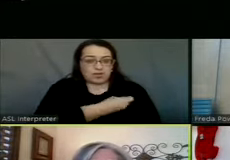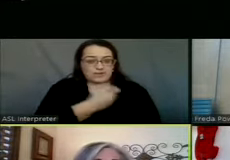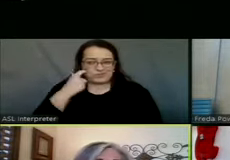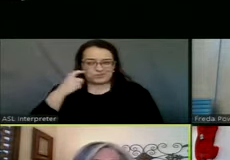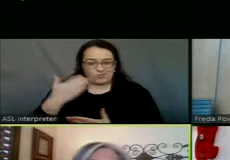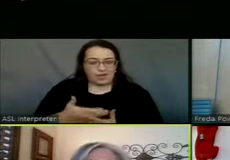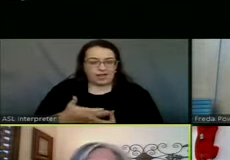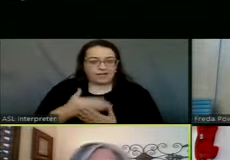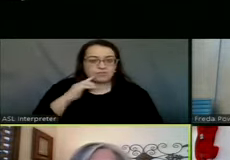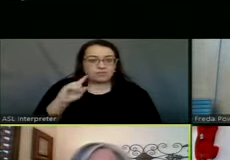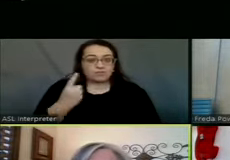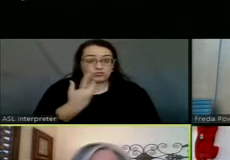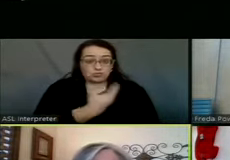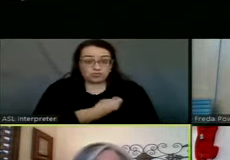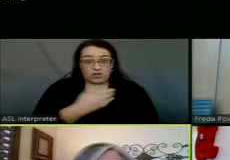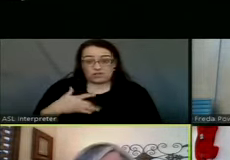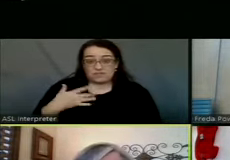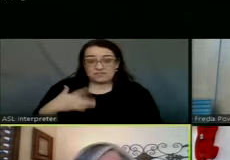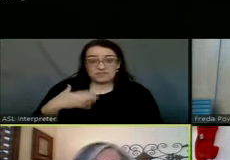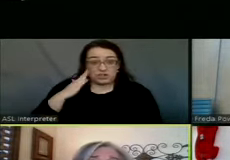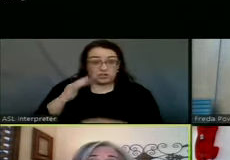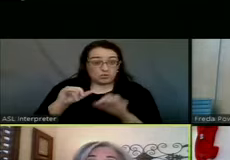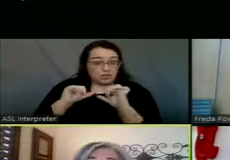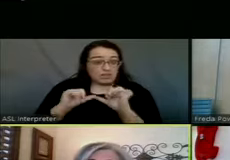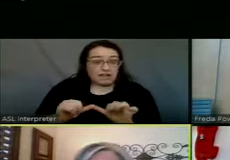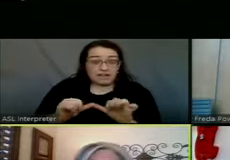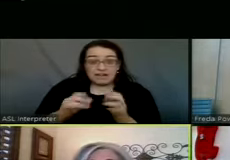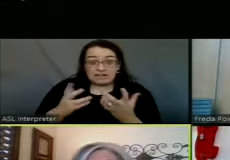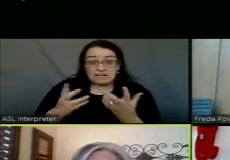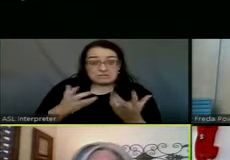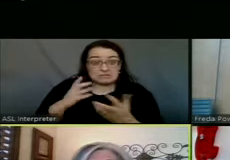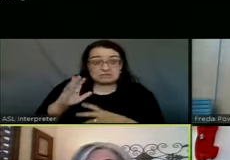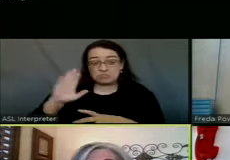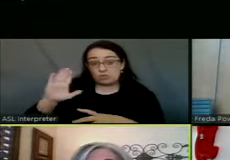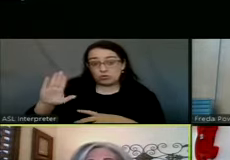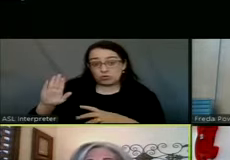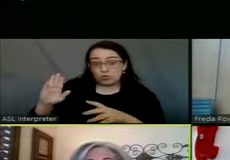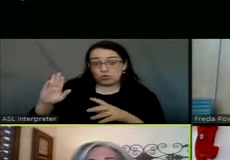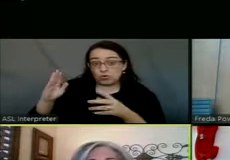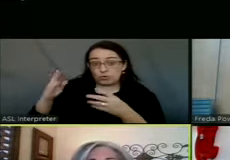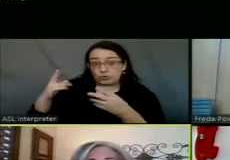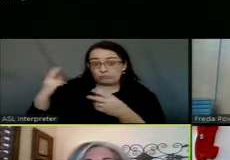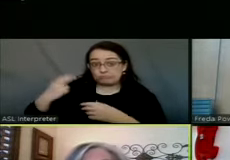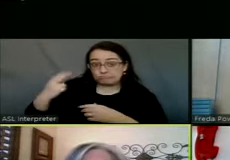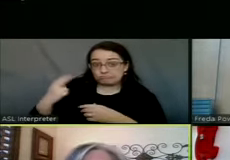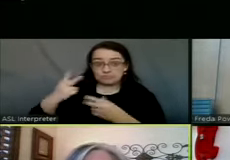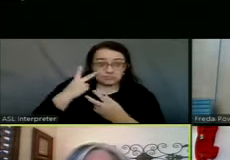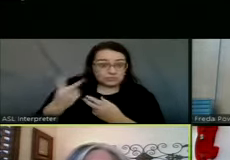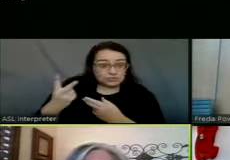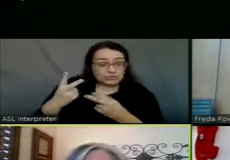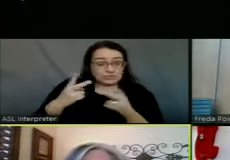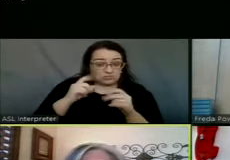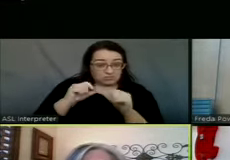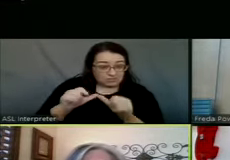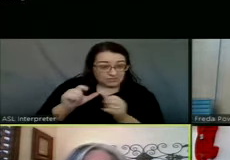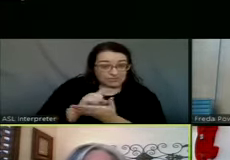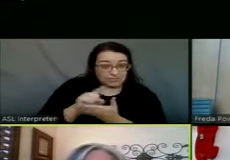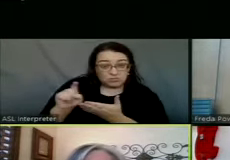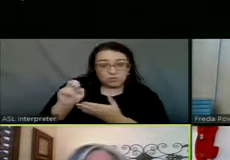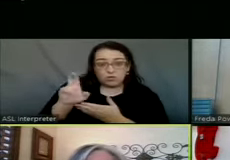first doses, do you think that will last based on what y'all have seen on demand through the end of the week?